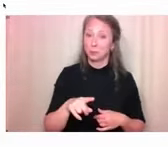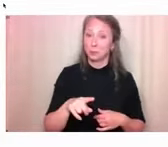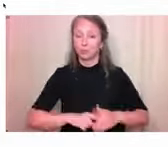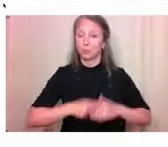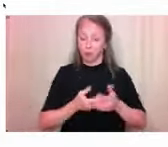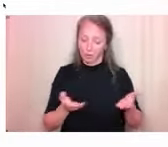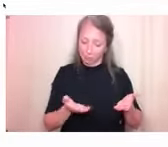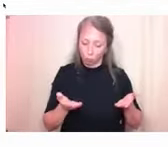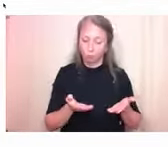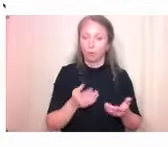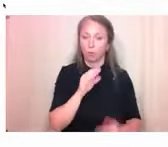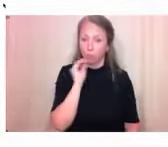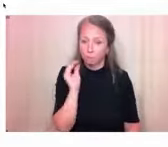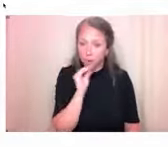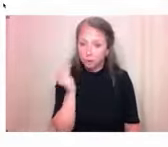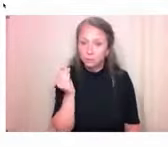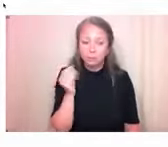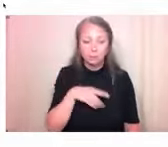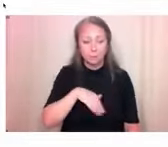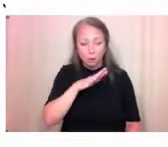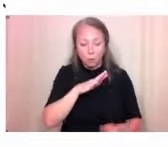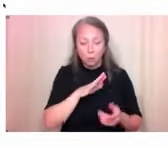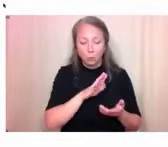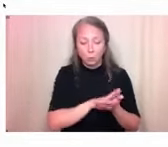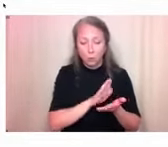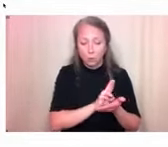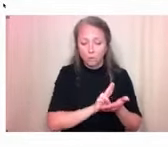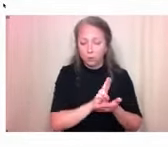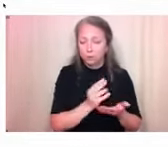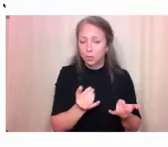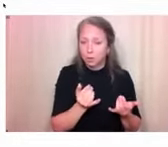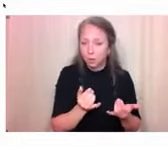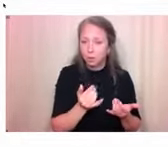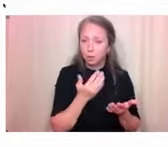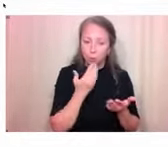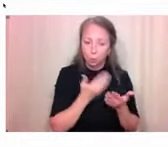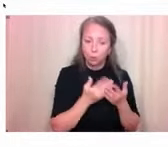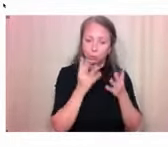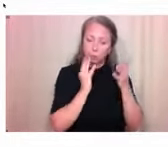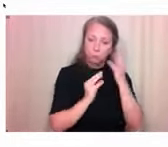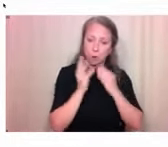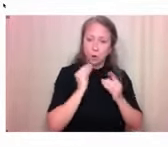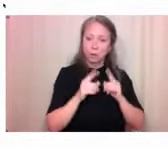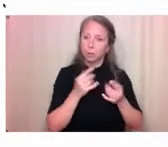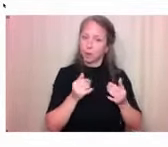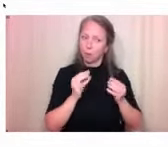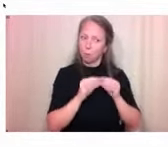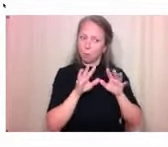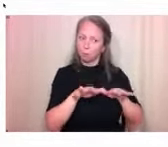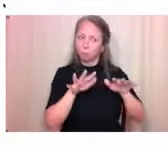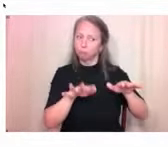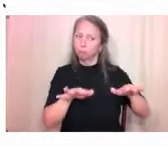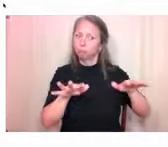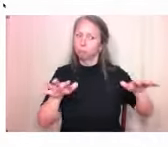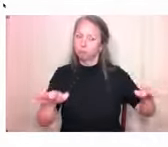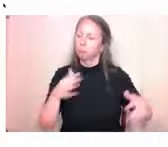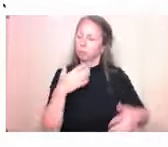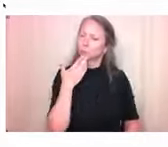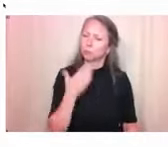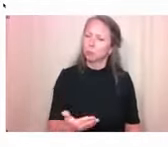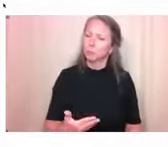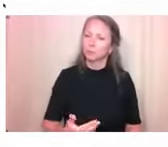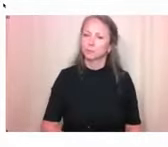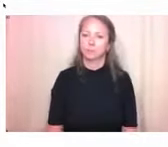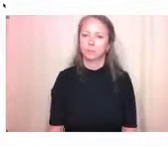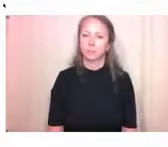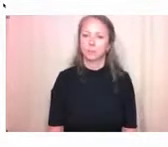stretching out into those other often overlooked areas of Nova Scotia as well. That's really great. And how long will it be online?